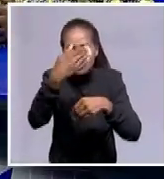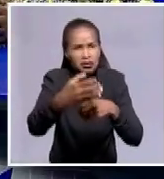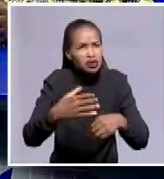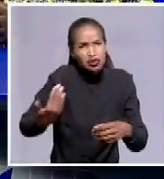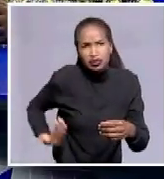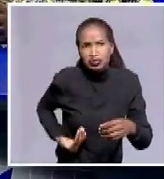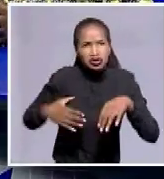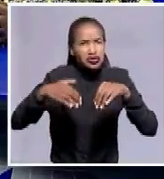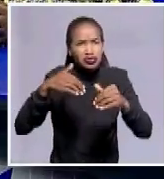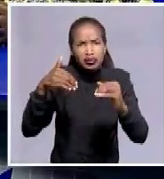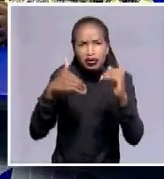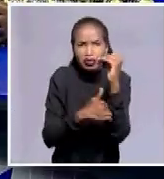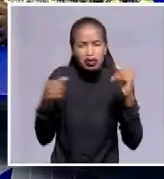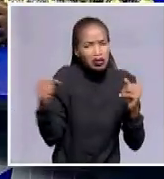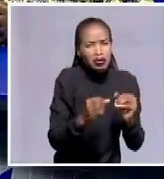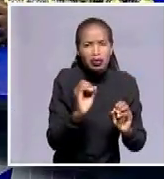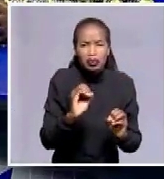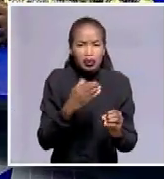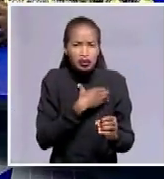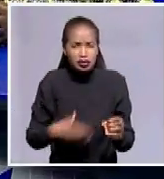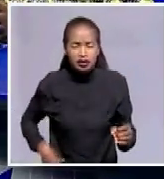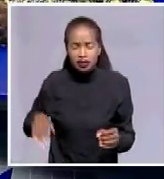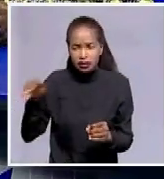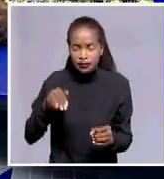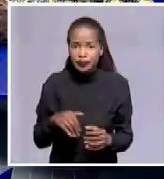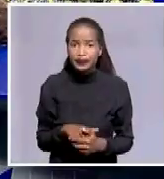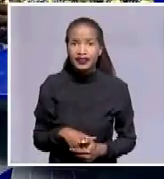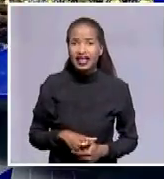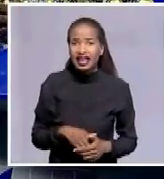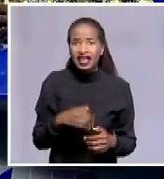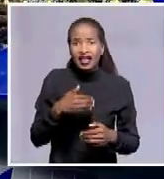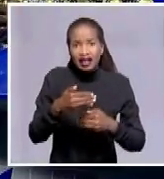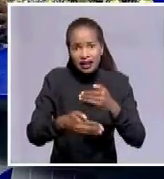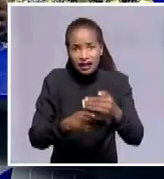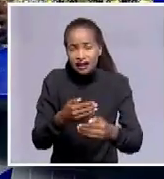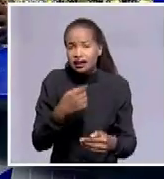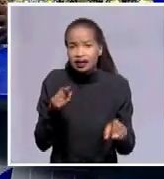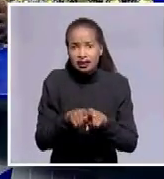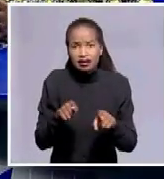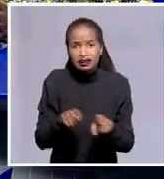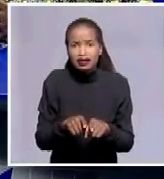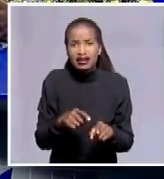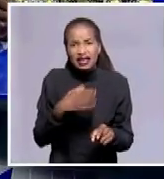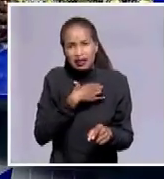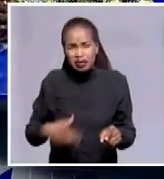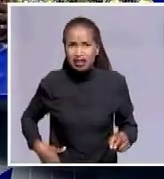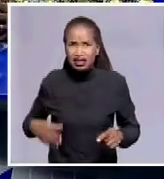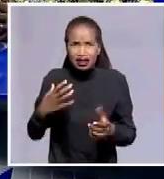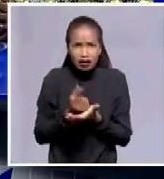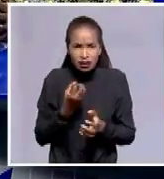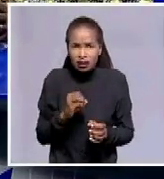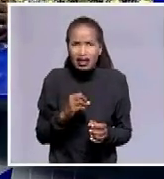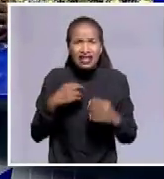He did not only insist on saying that if he's not the president, then Zimbabwe must go. He remained committed